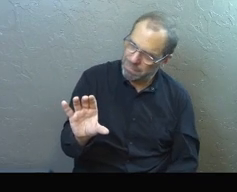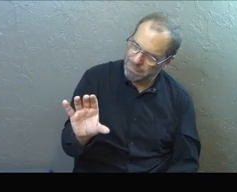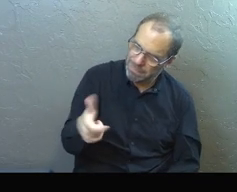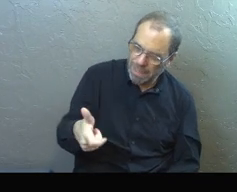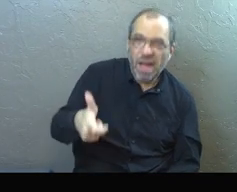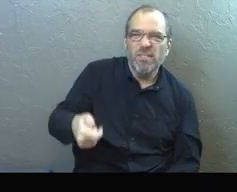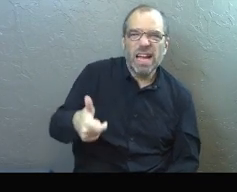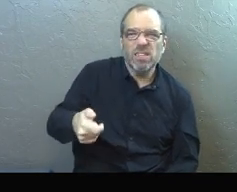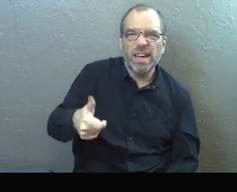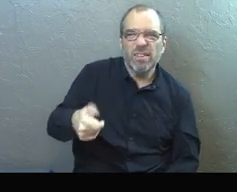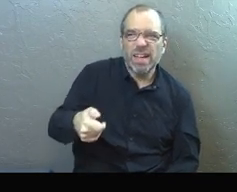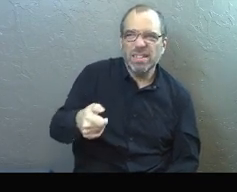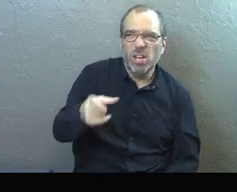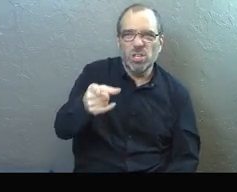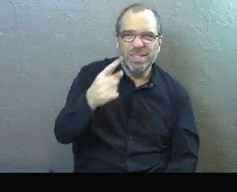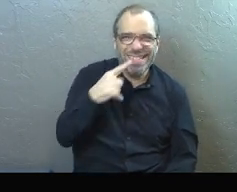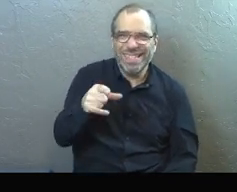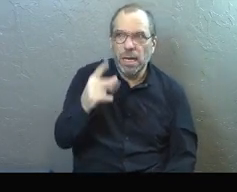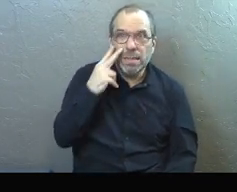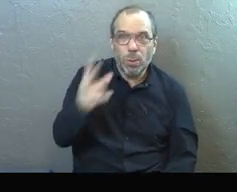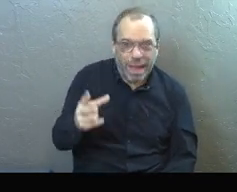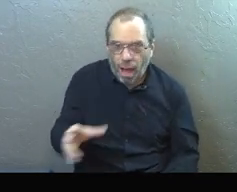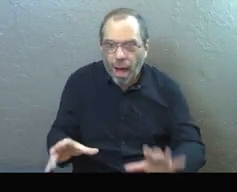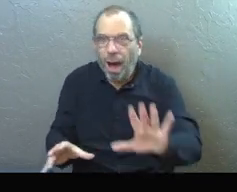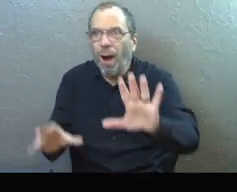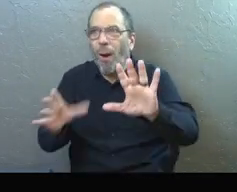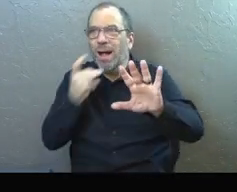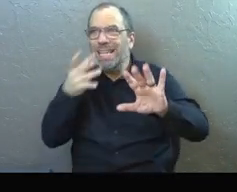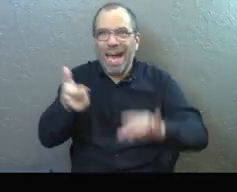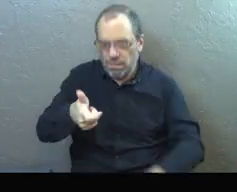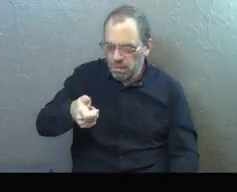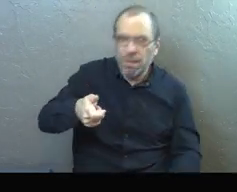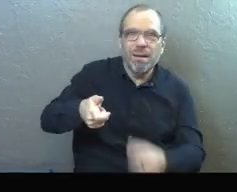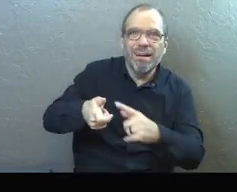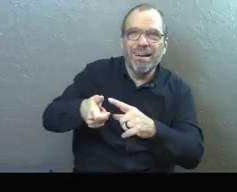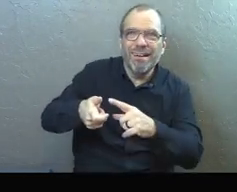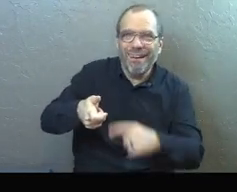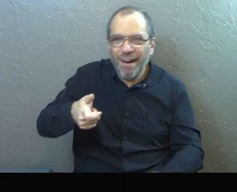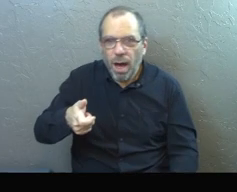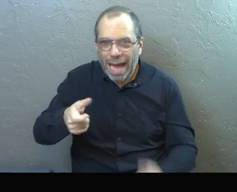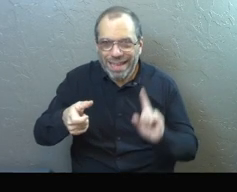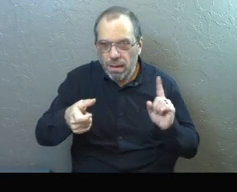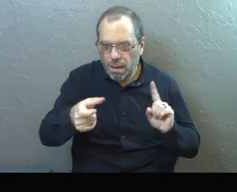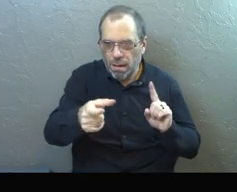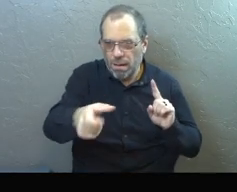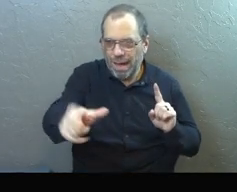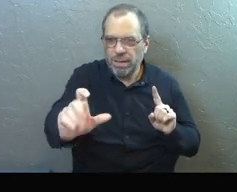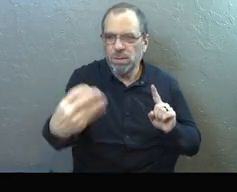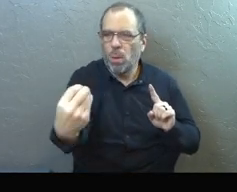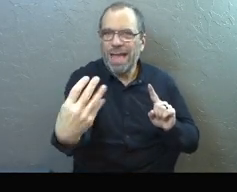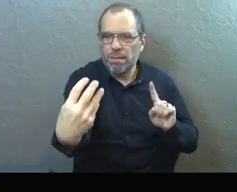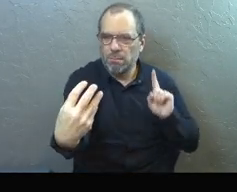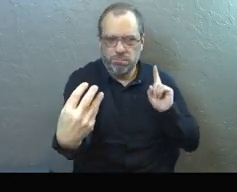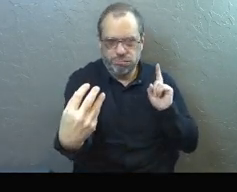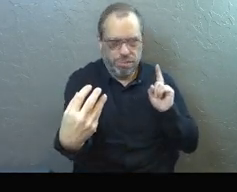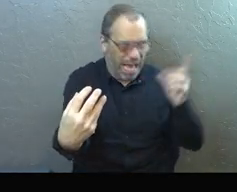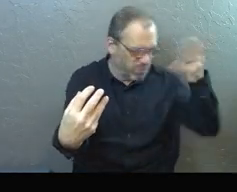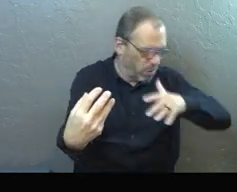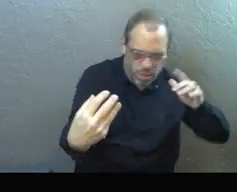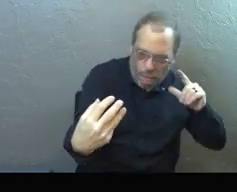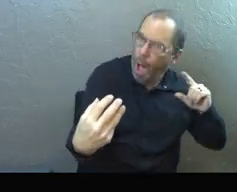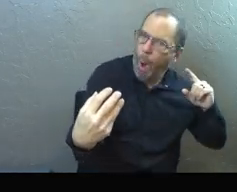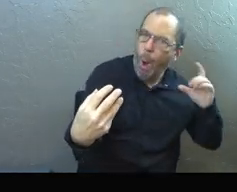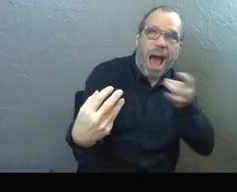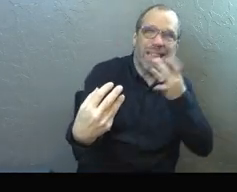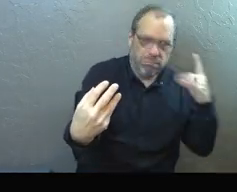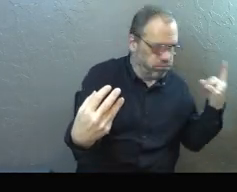difference that, okay, there's one spot where you can see. There's one place that I could go. I'm in darkness